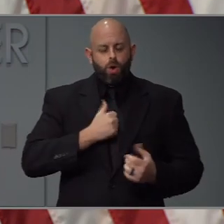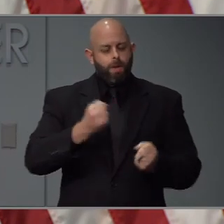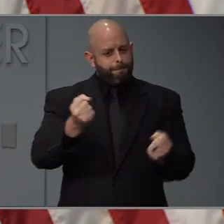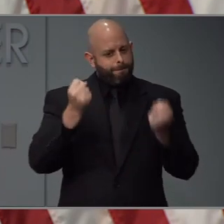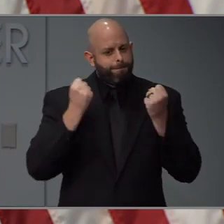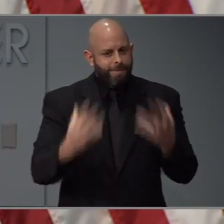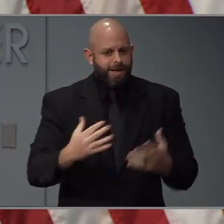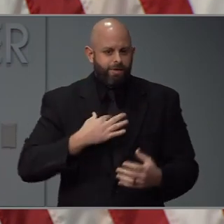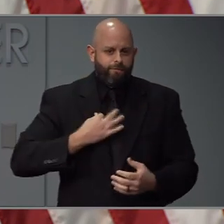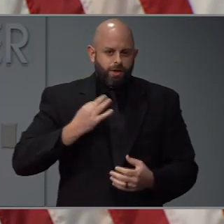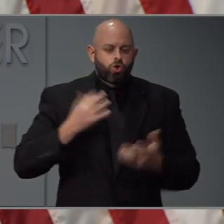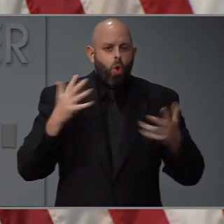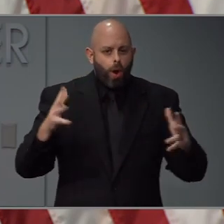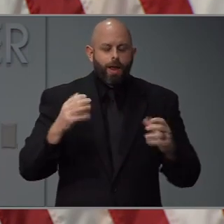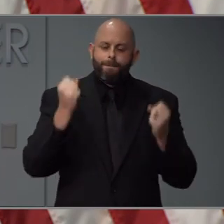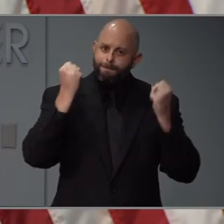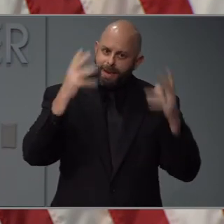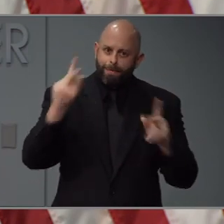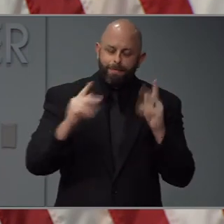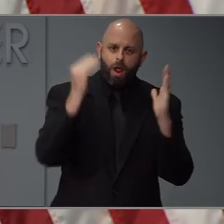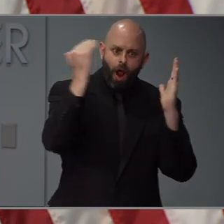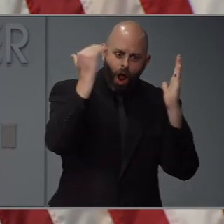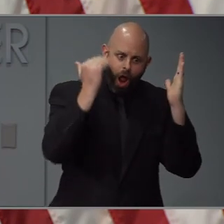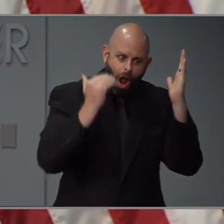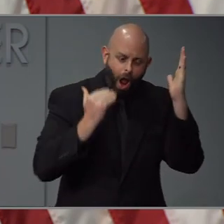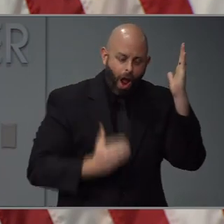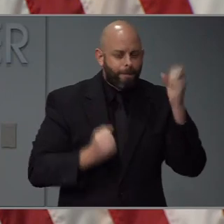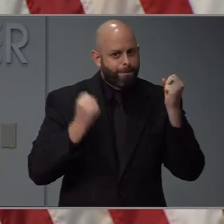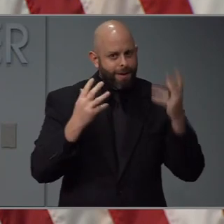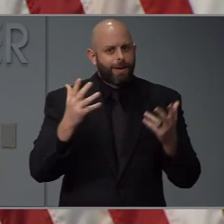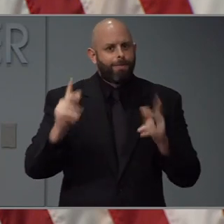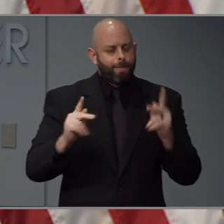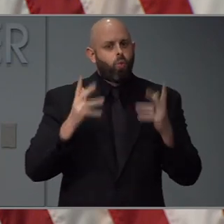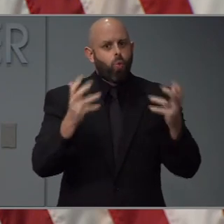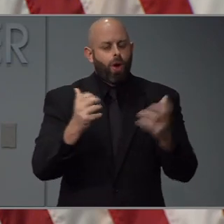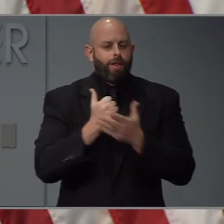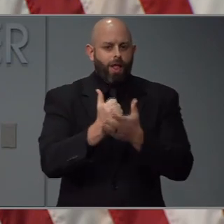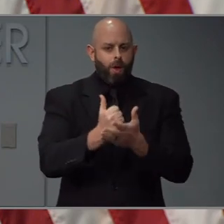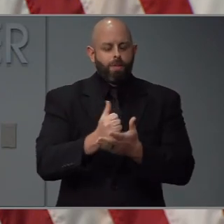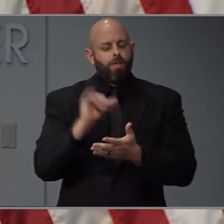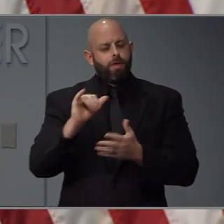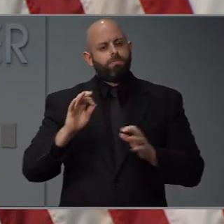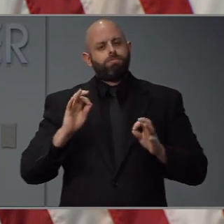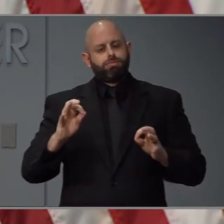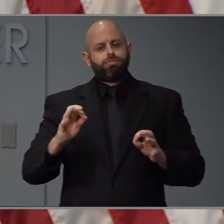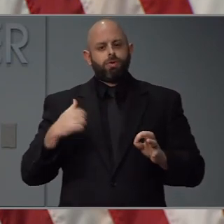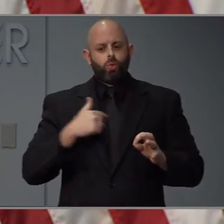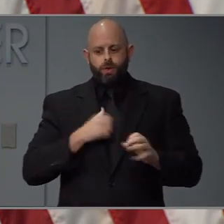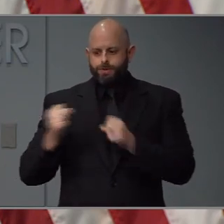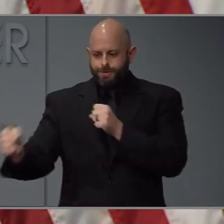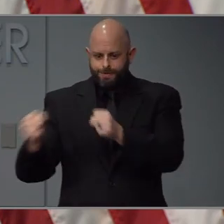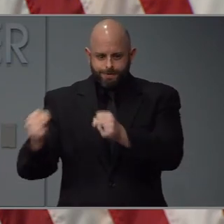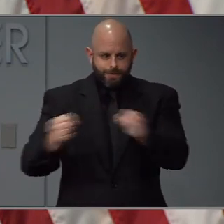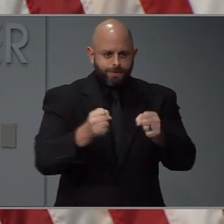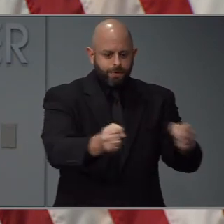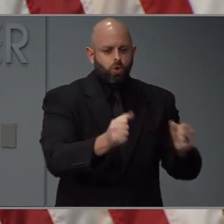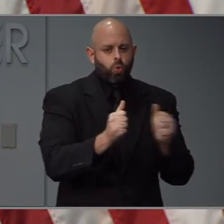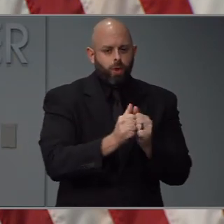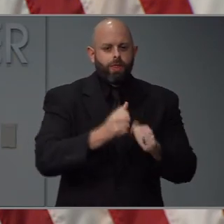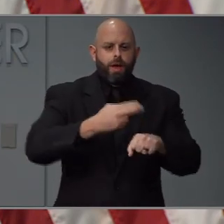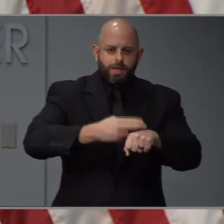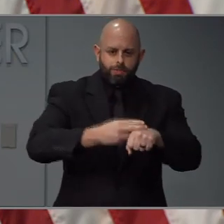that would be the way we would implement it. We would integrate them in with already established health care